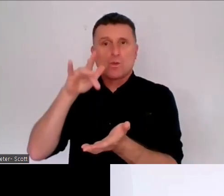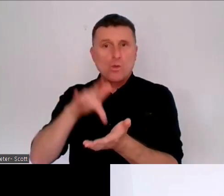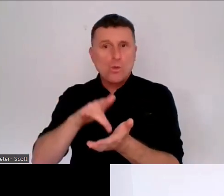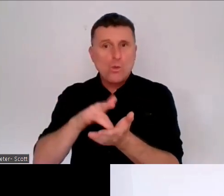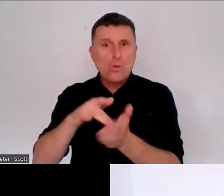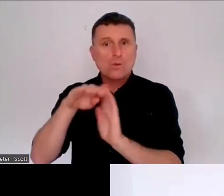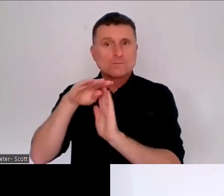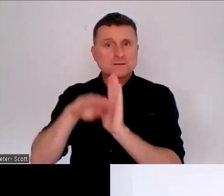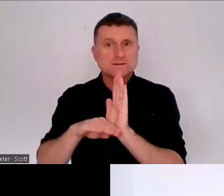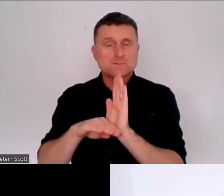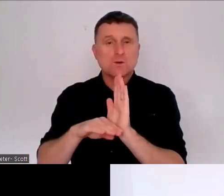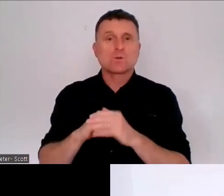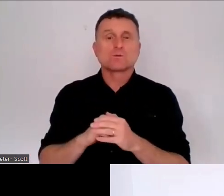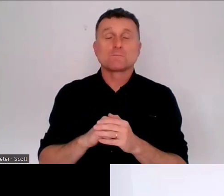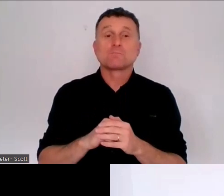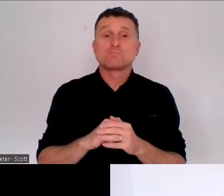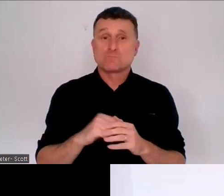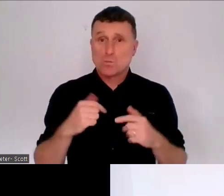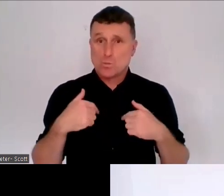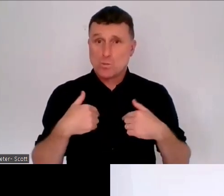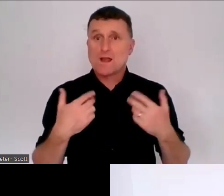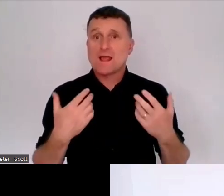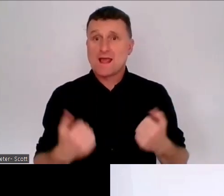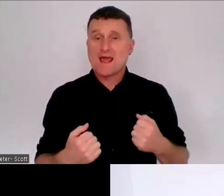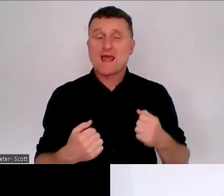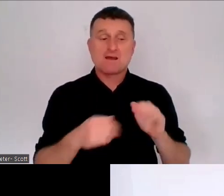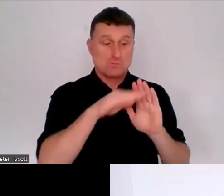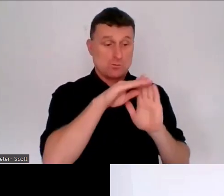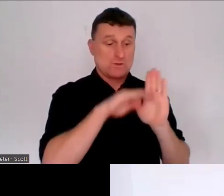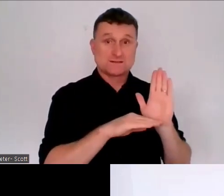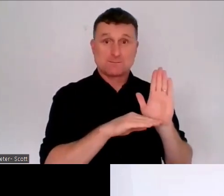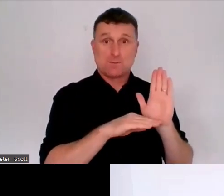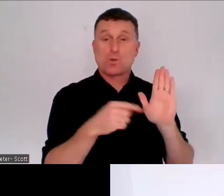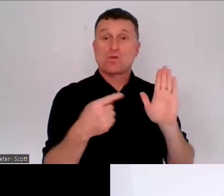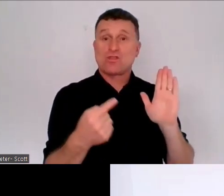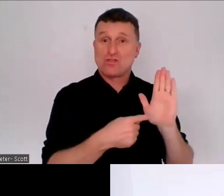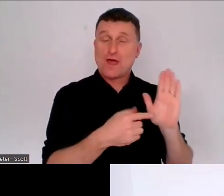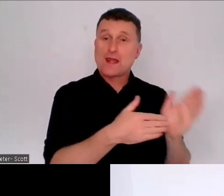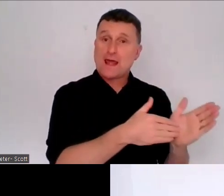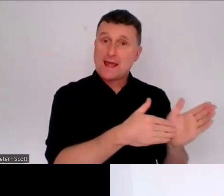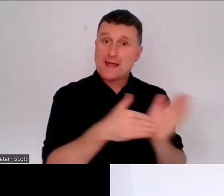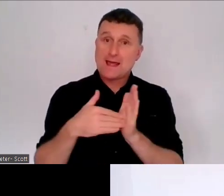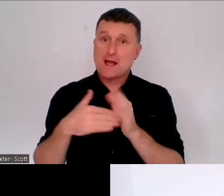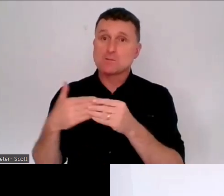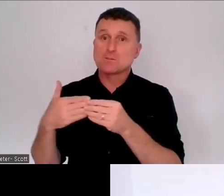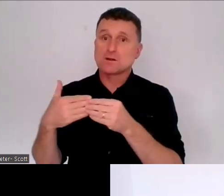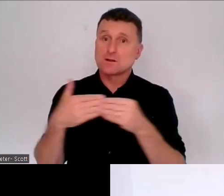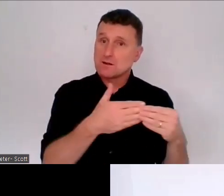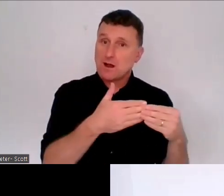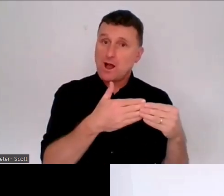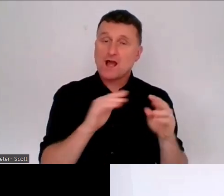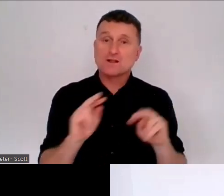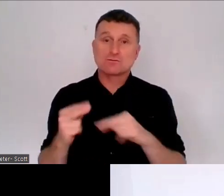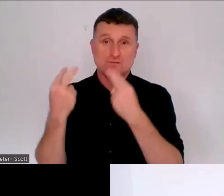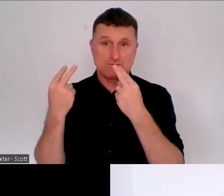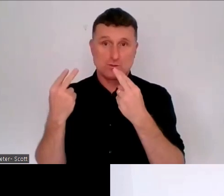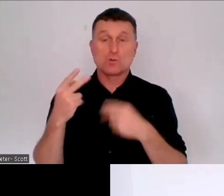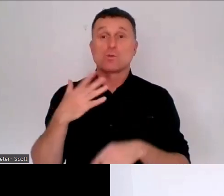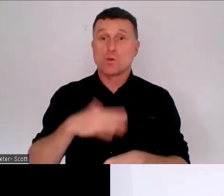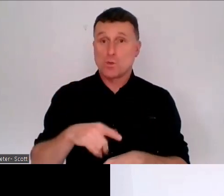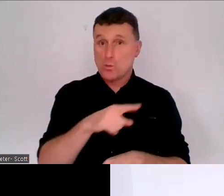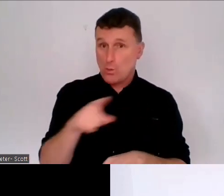set out seven proposed principles to guide us in our review, and we're looking for public feedback on whether we've got those right.